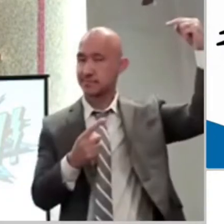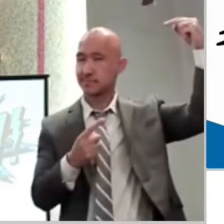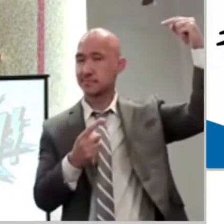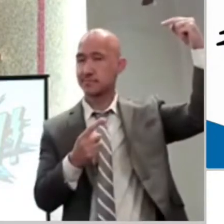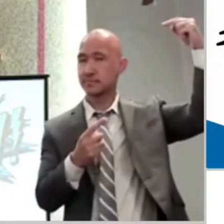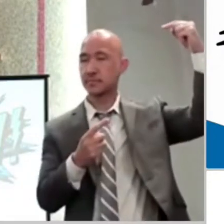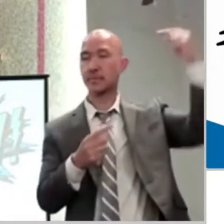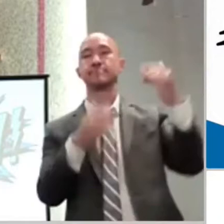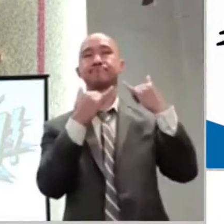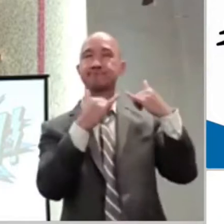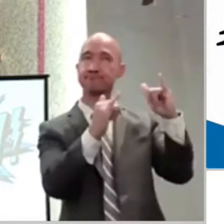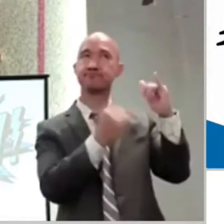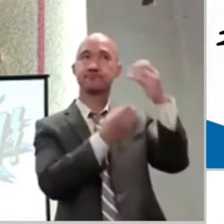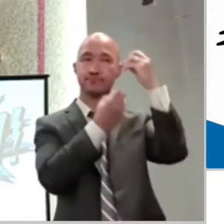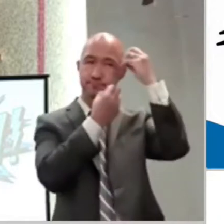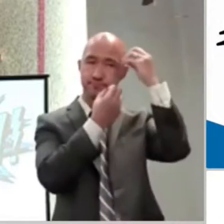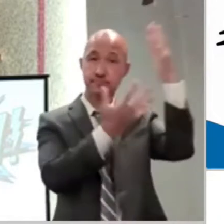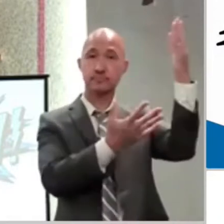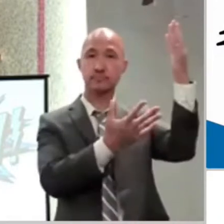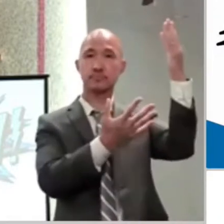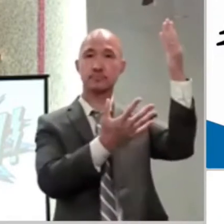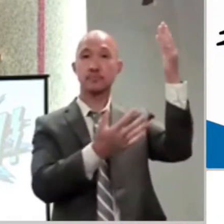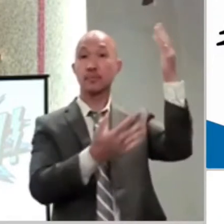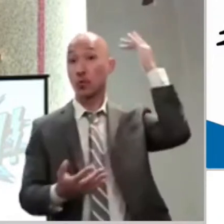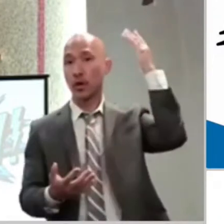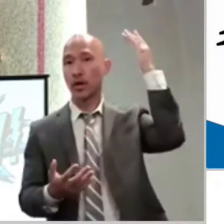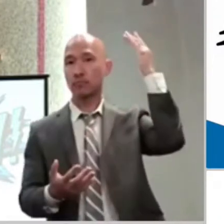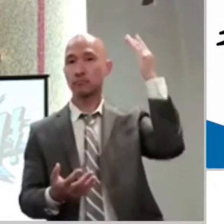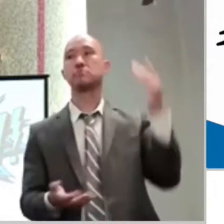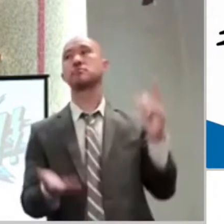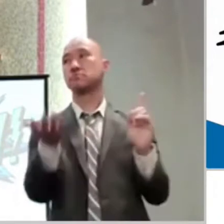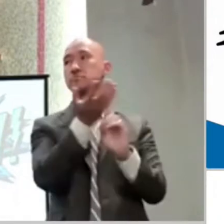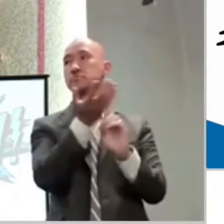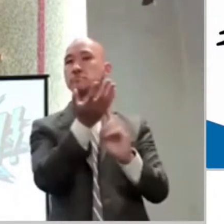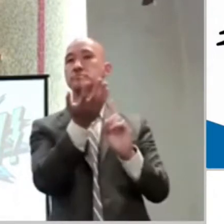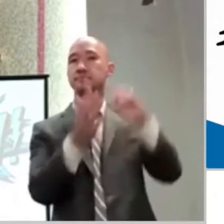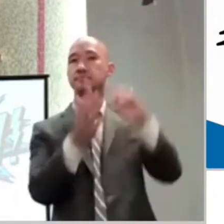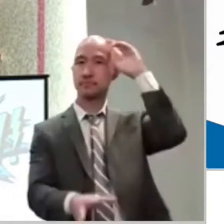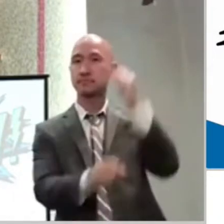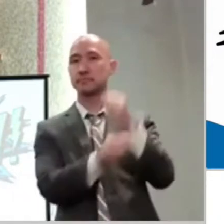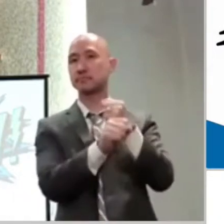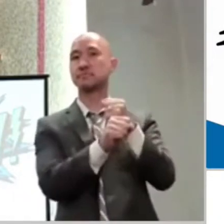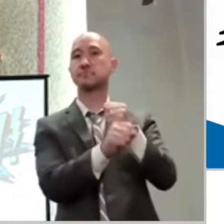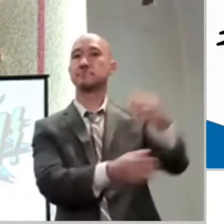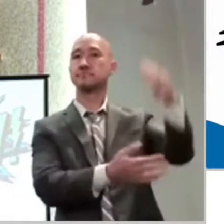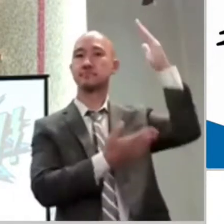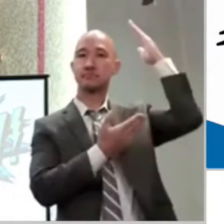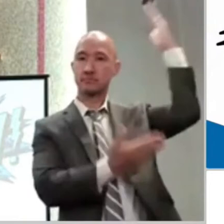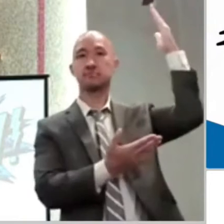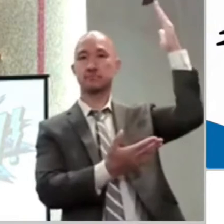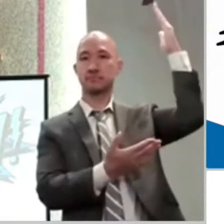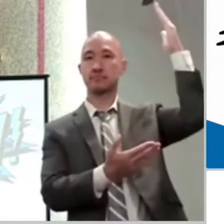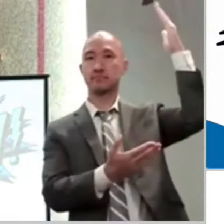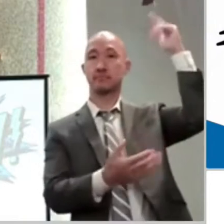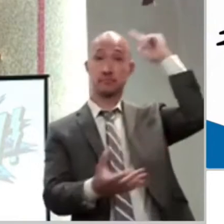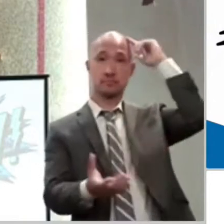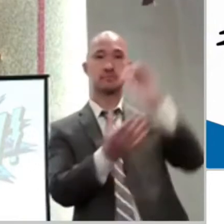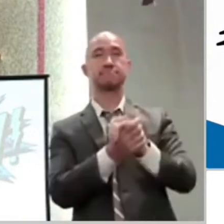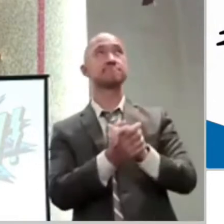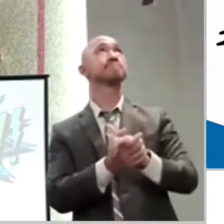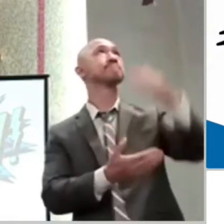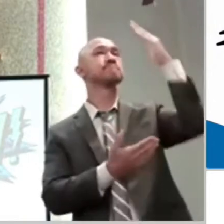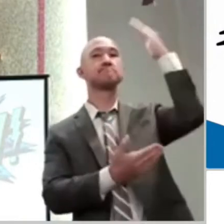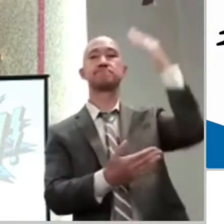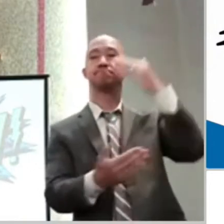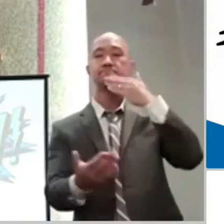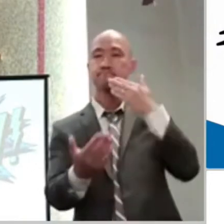convinced of their character. You've been persuaded by their life choices. You are convinced by their